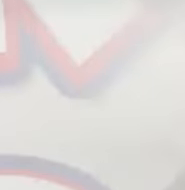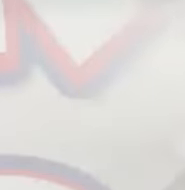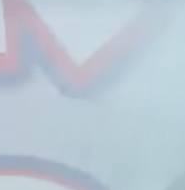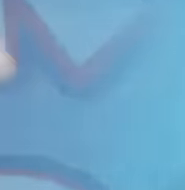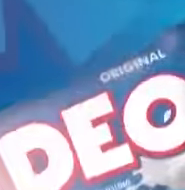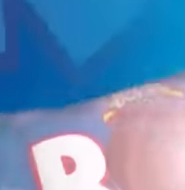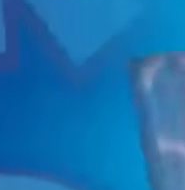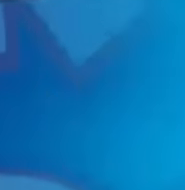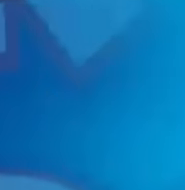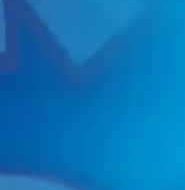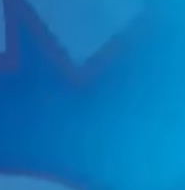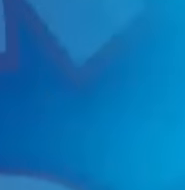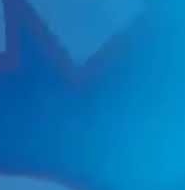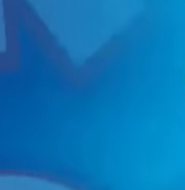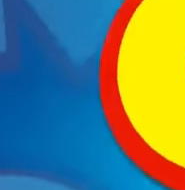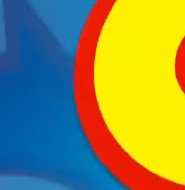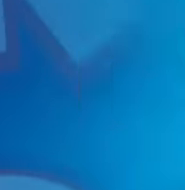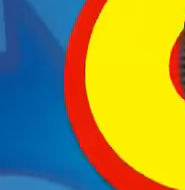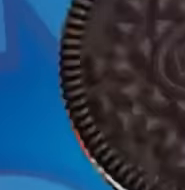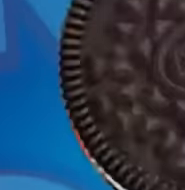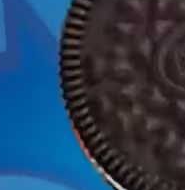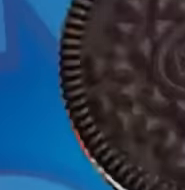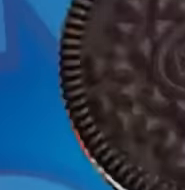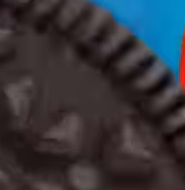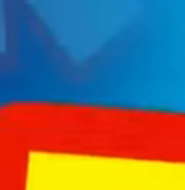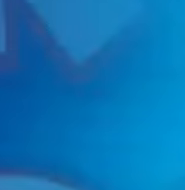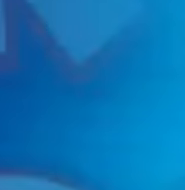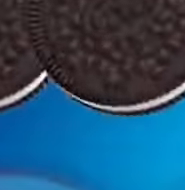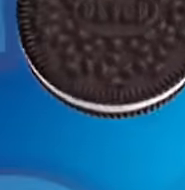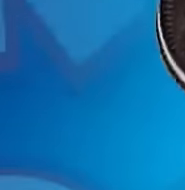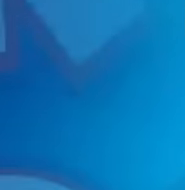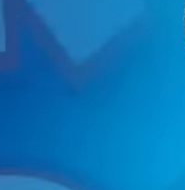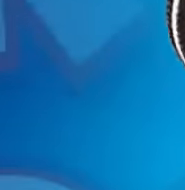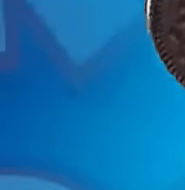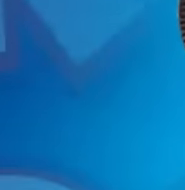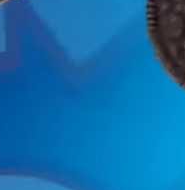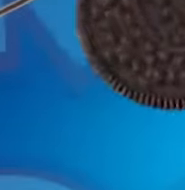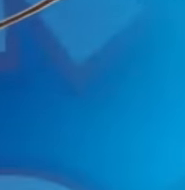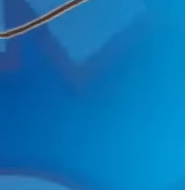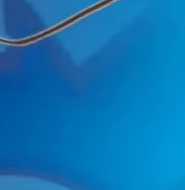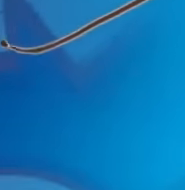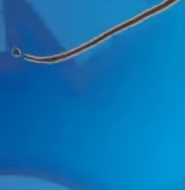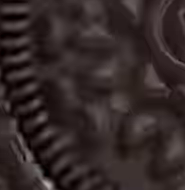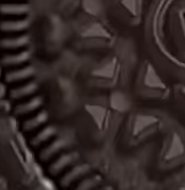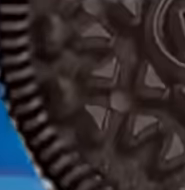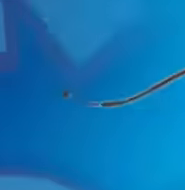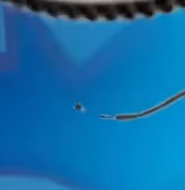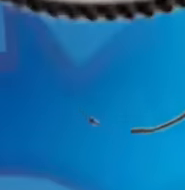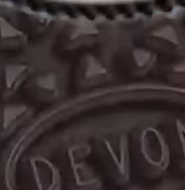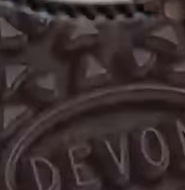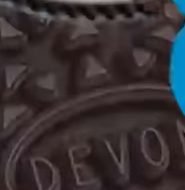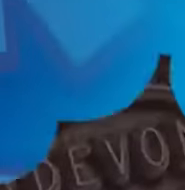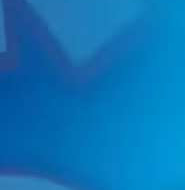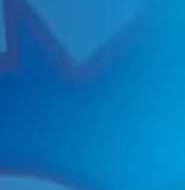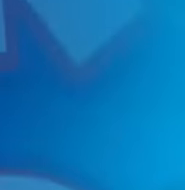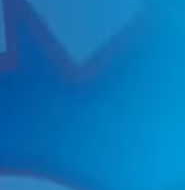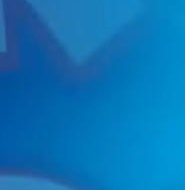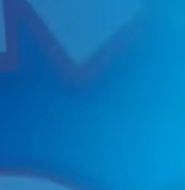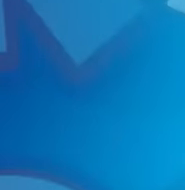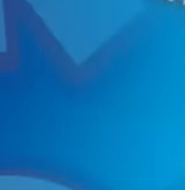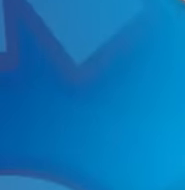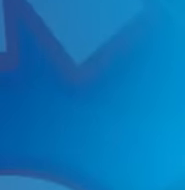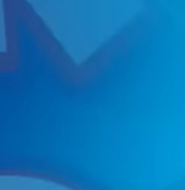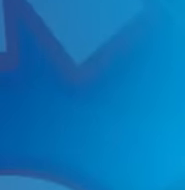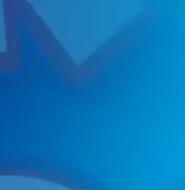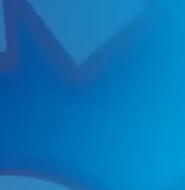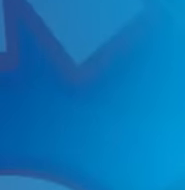you'll see. Rodeo, oh, oh, oh, oh. That delicious, creamy Devon. Mmm. Rodeo. Devon.